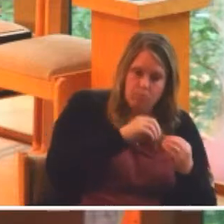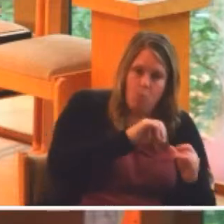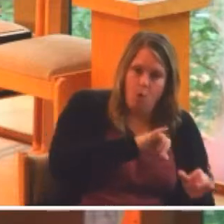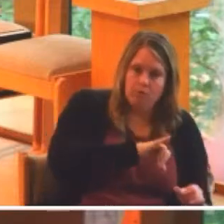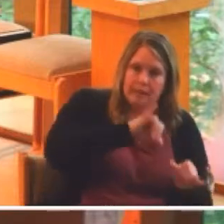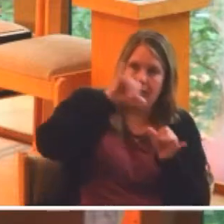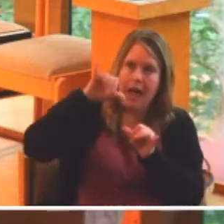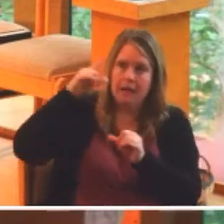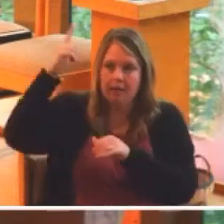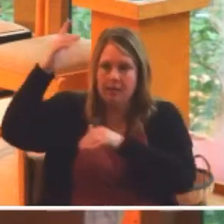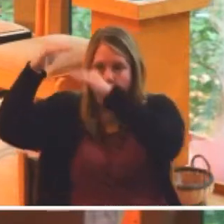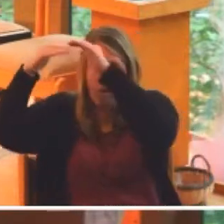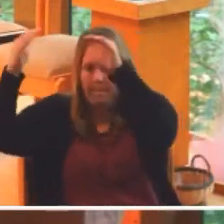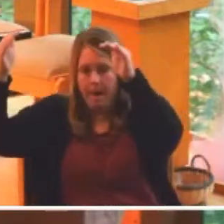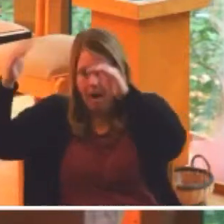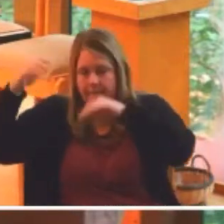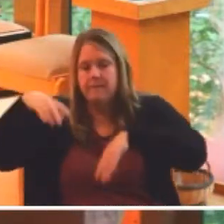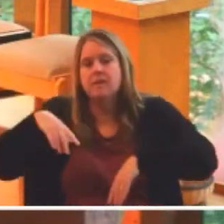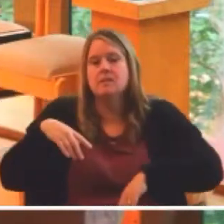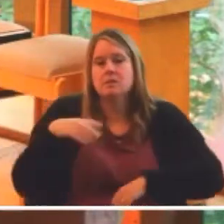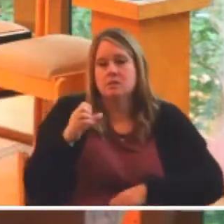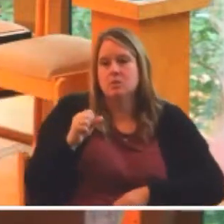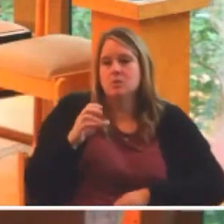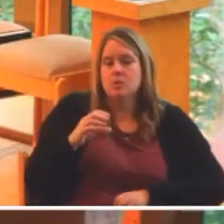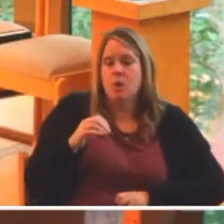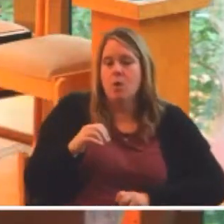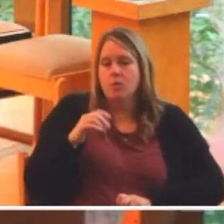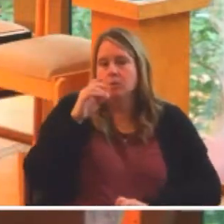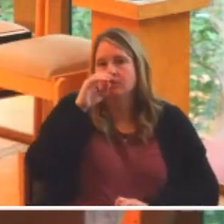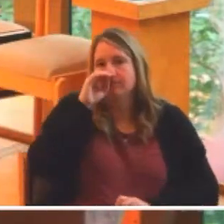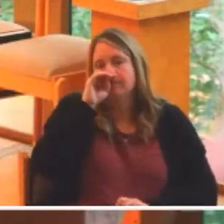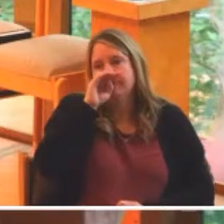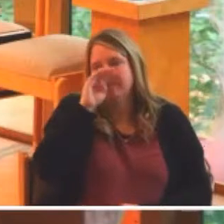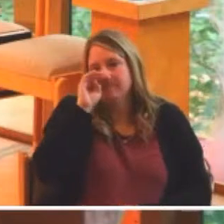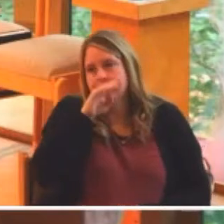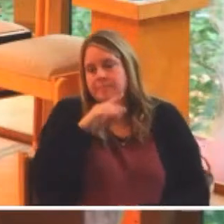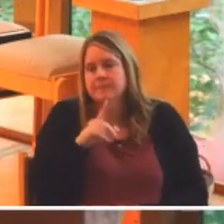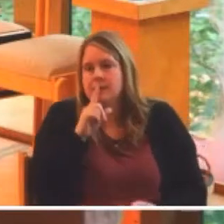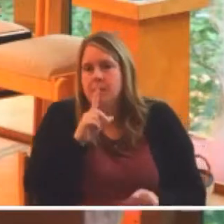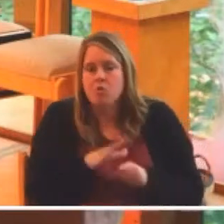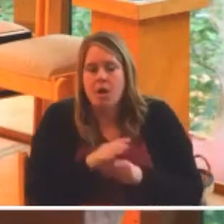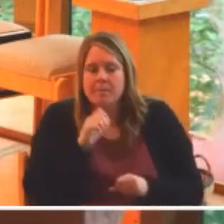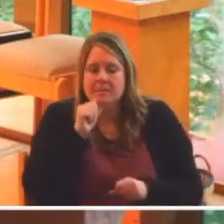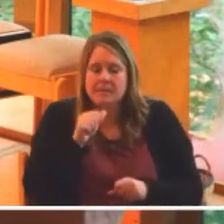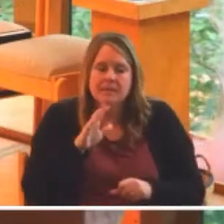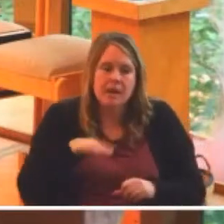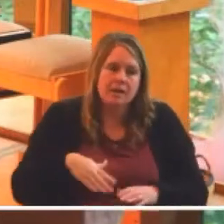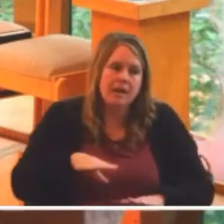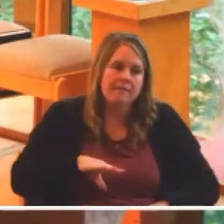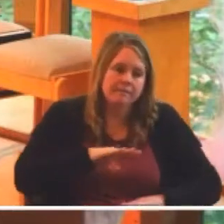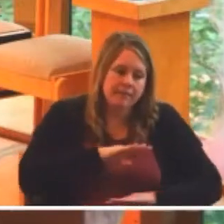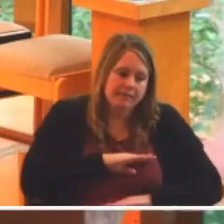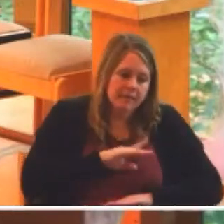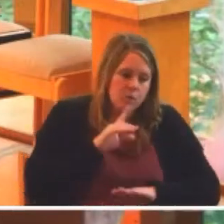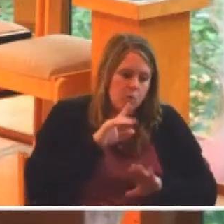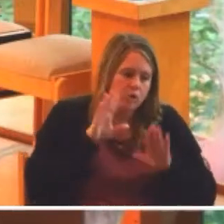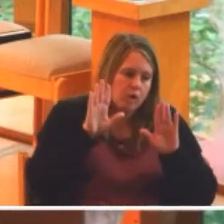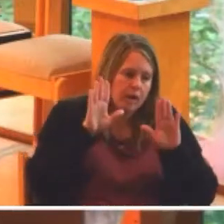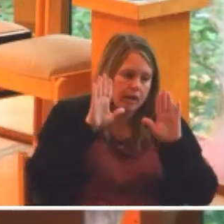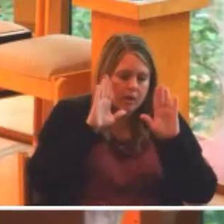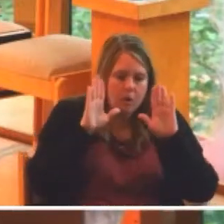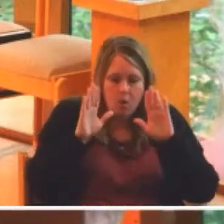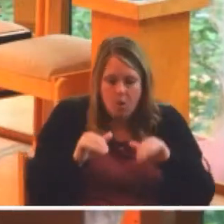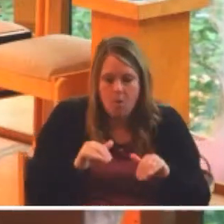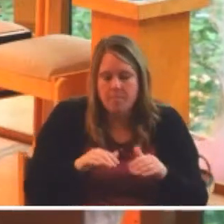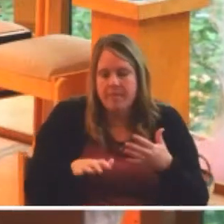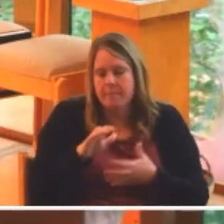We exist in the awkward tension between the already and the not yet, the promised but not fulfilled, with great hope and deep patience. In the mixing